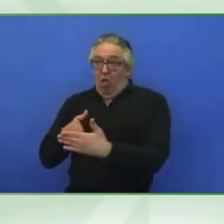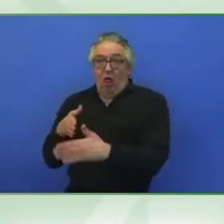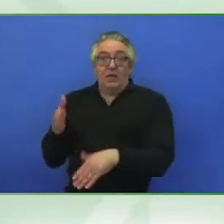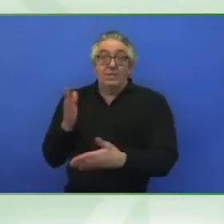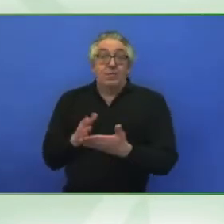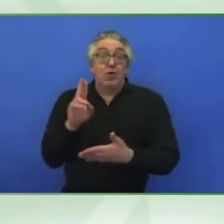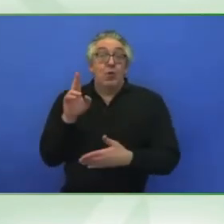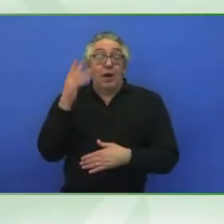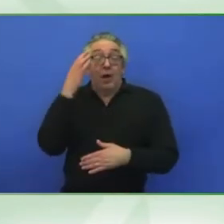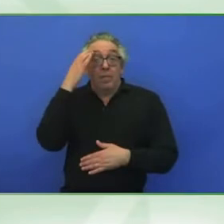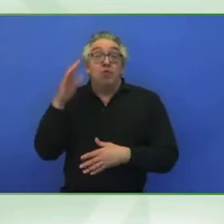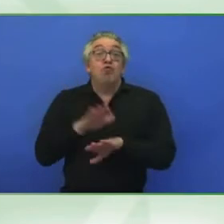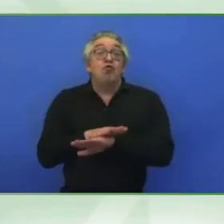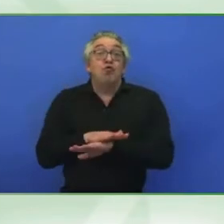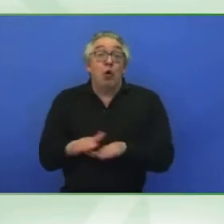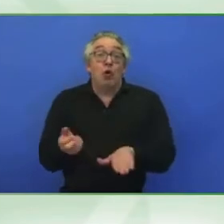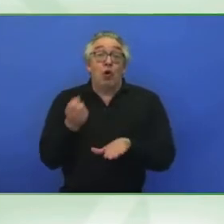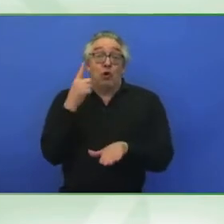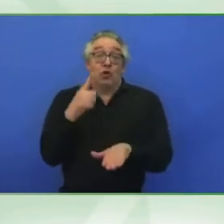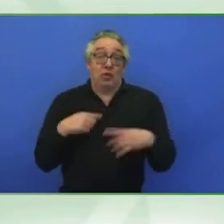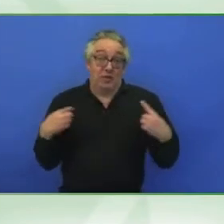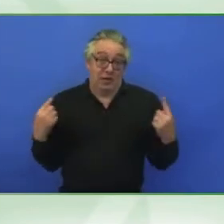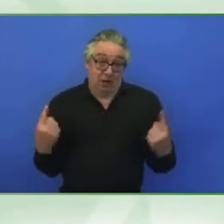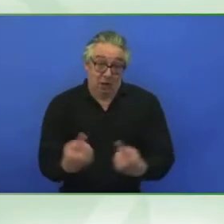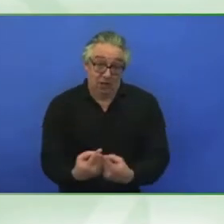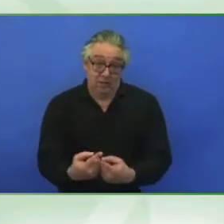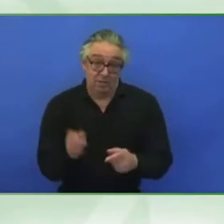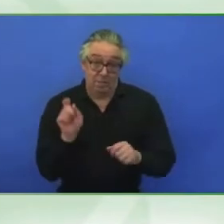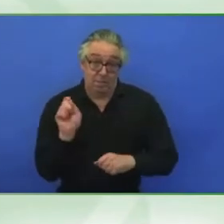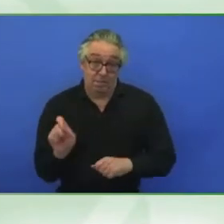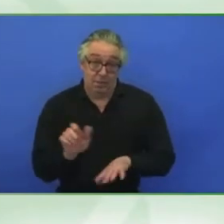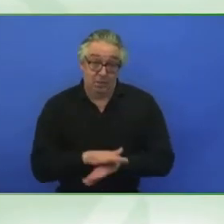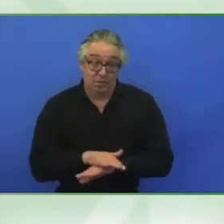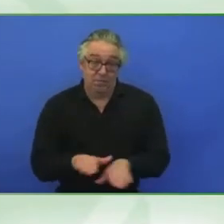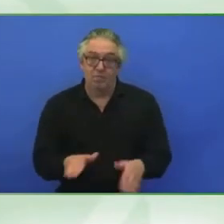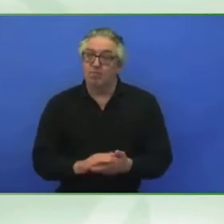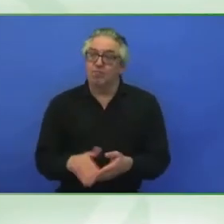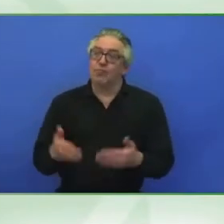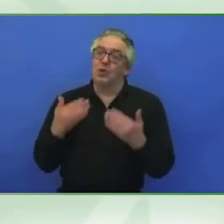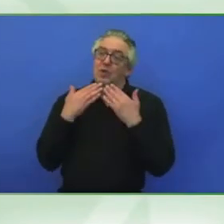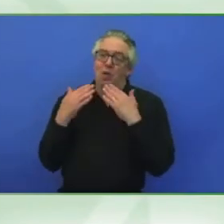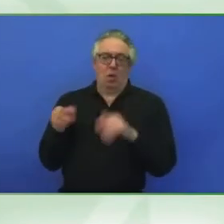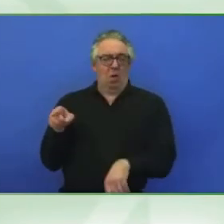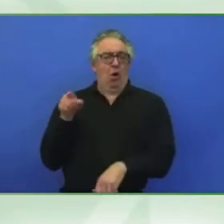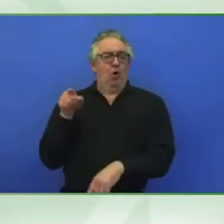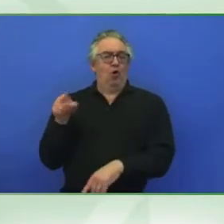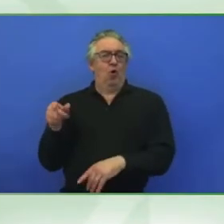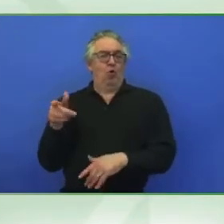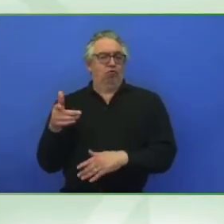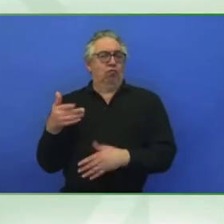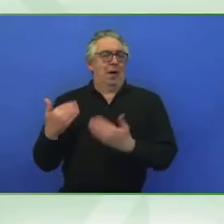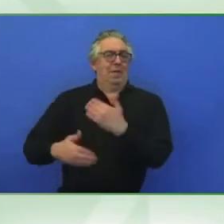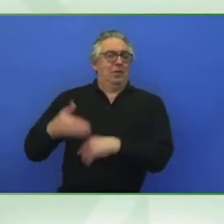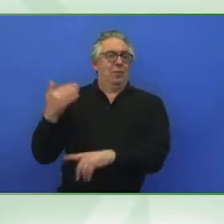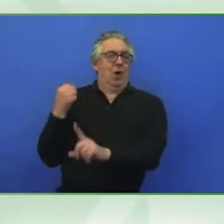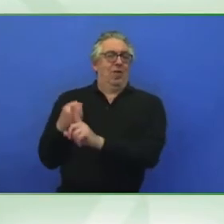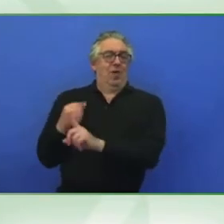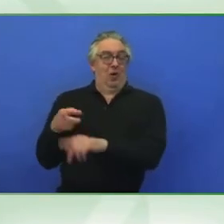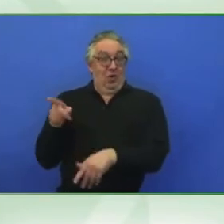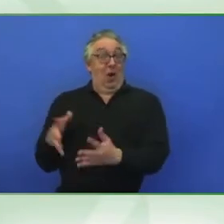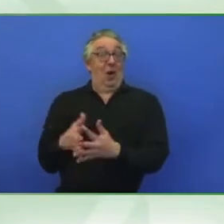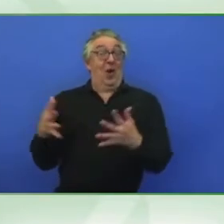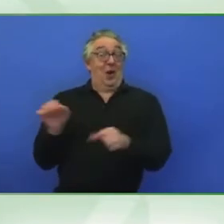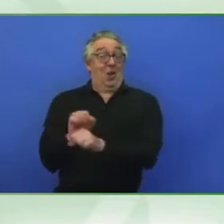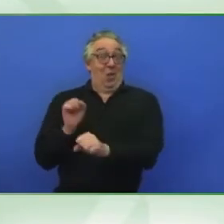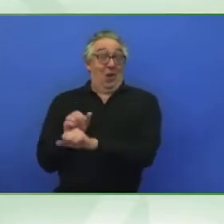Okay. Thank you so much. And your future is very bright as a disability advocate, knowing a solid understanding of your